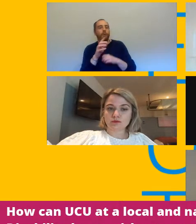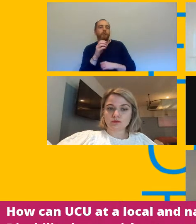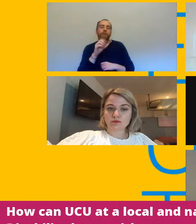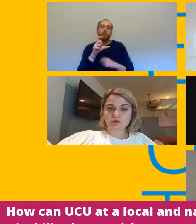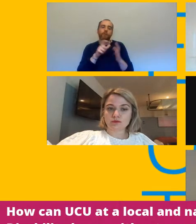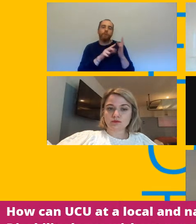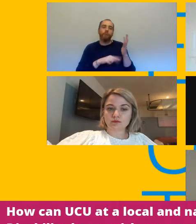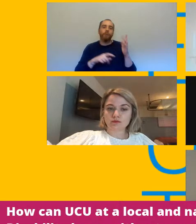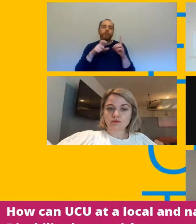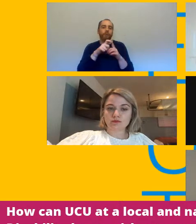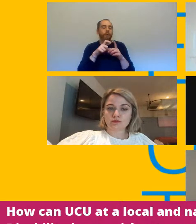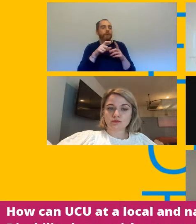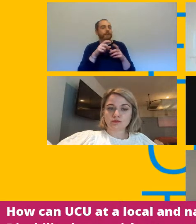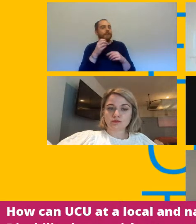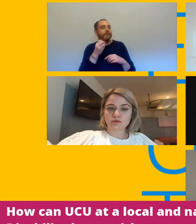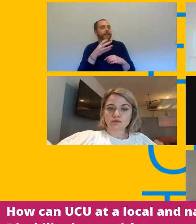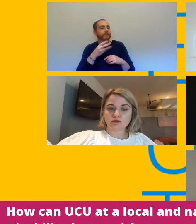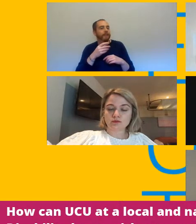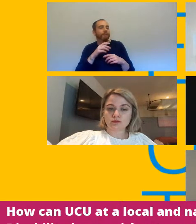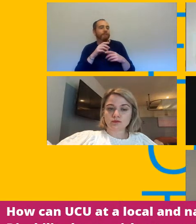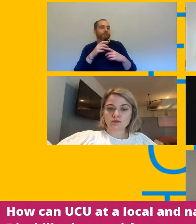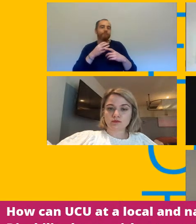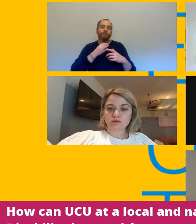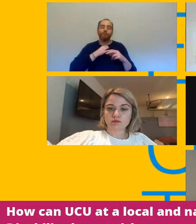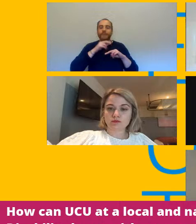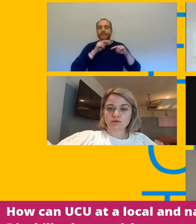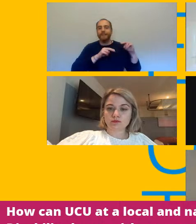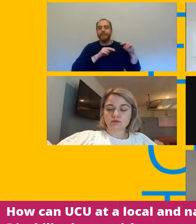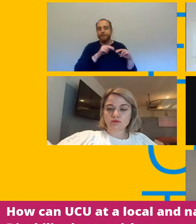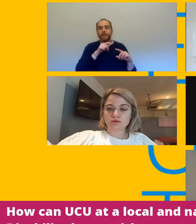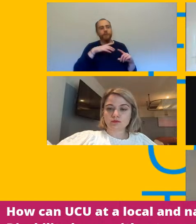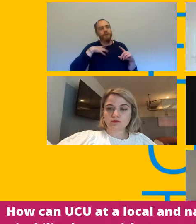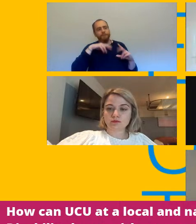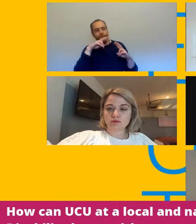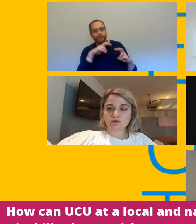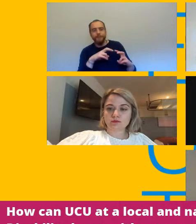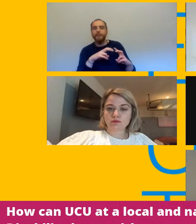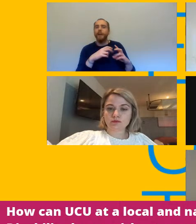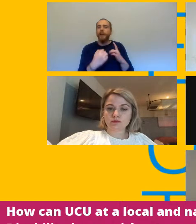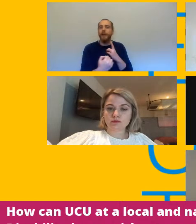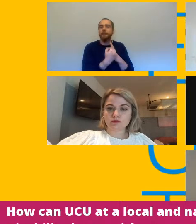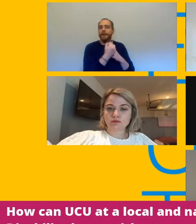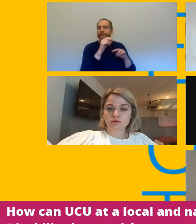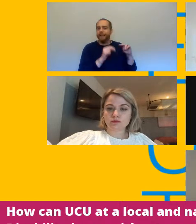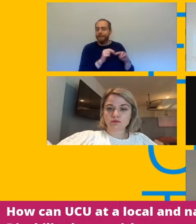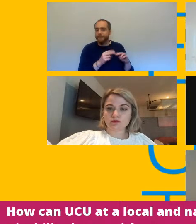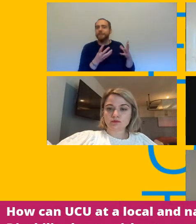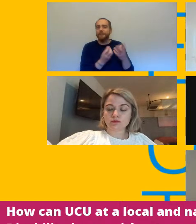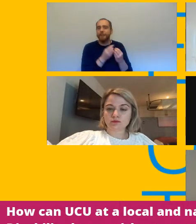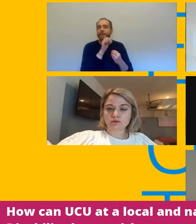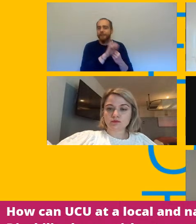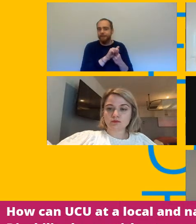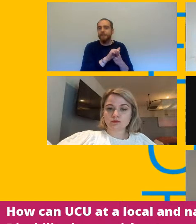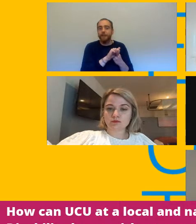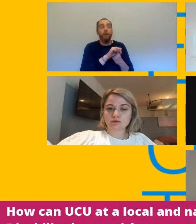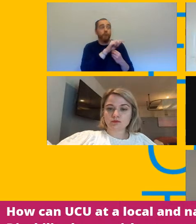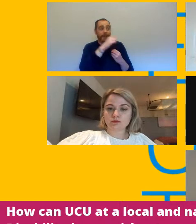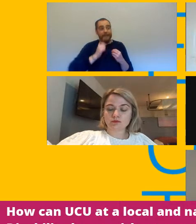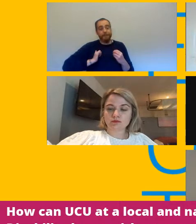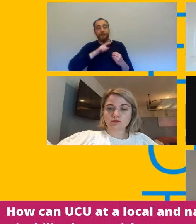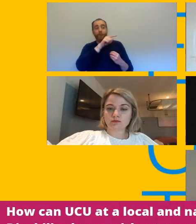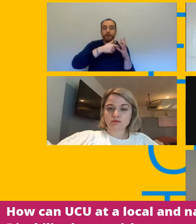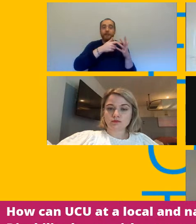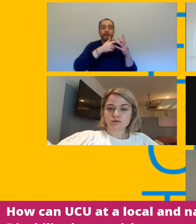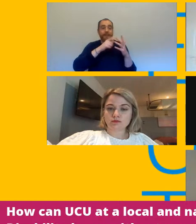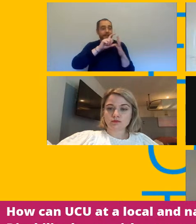impacts on on the groups within the institution so that you know this is all in our guidance that we would expect to be negotiated by branches